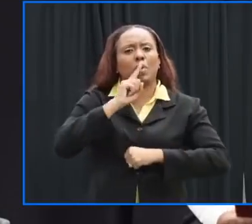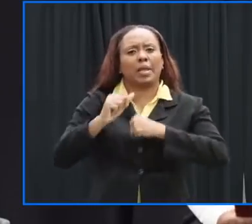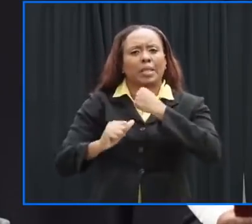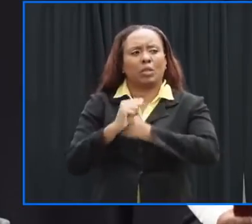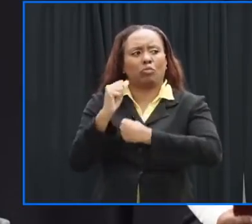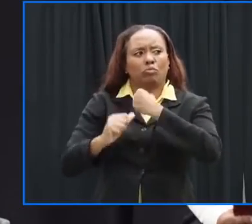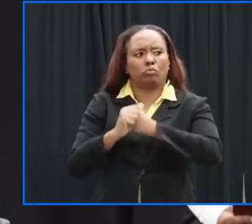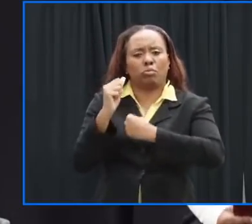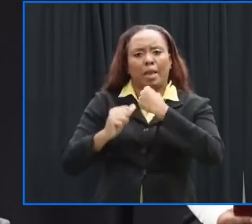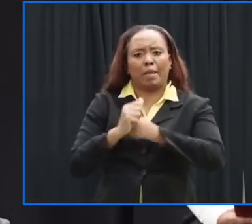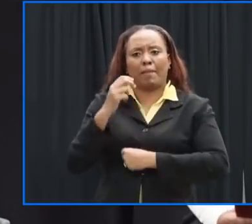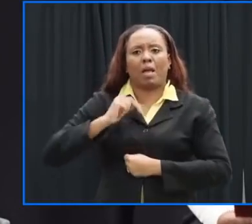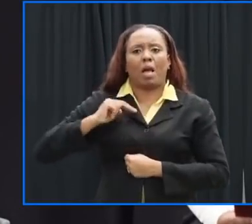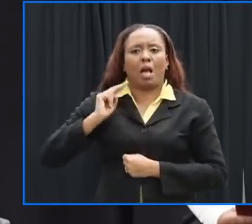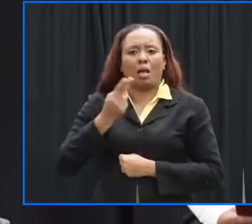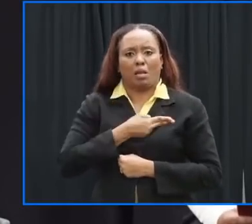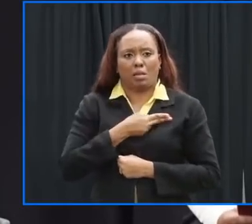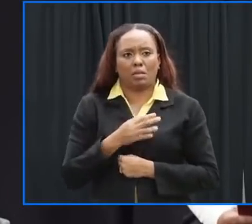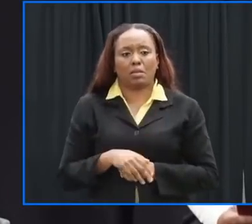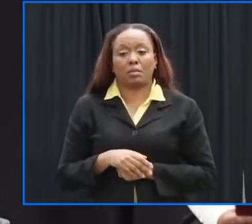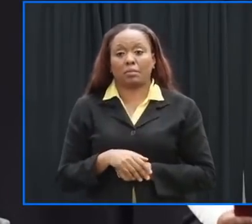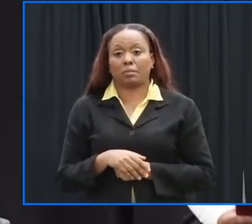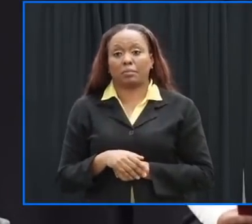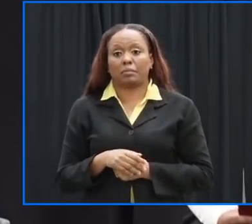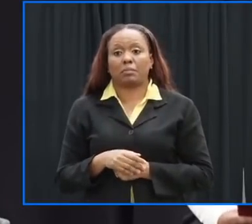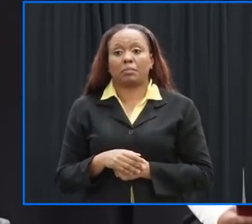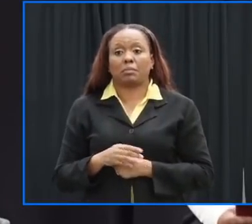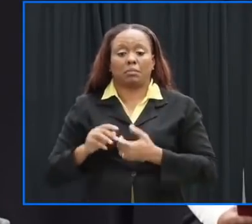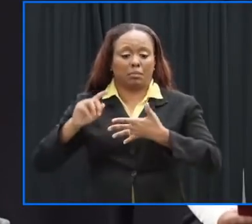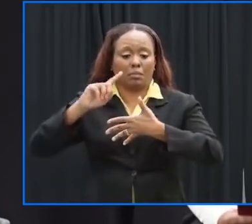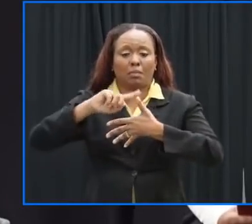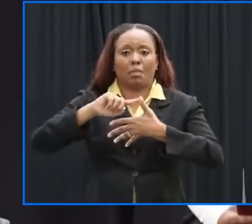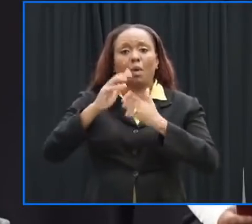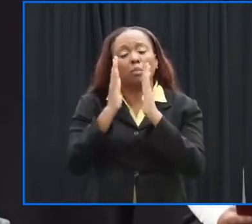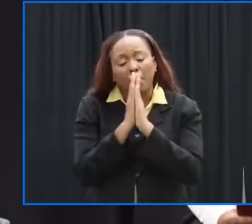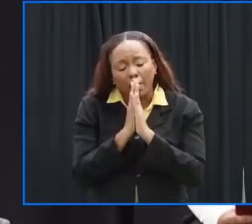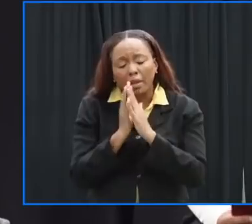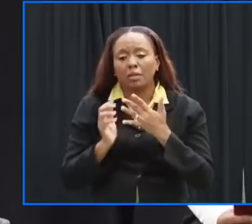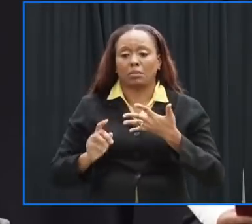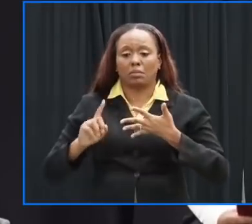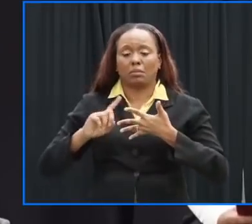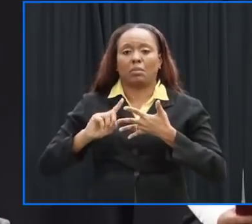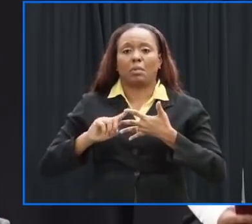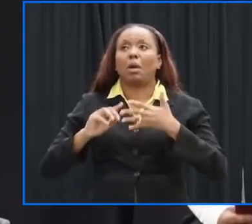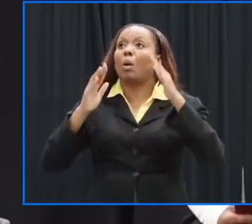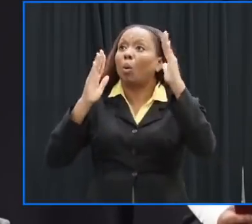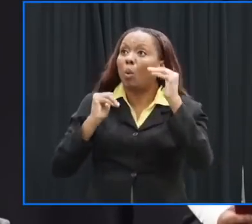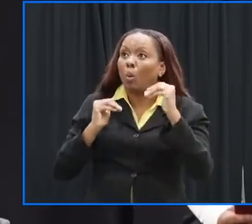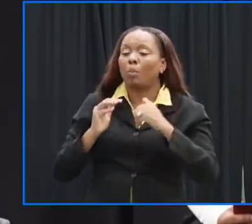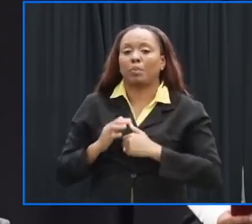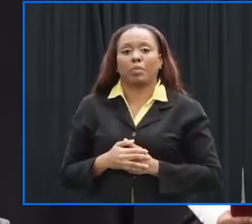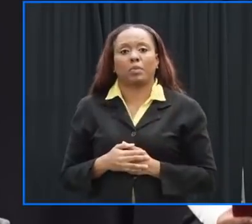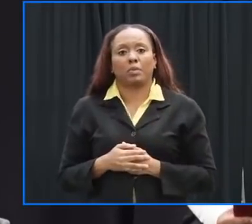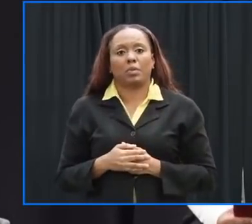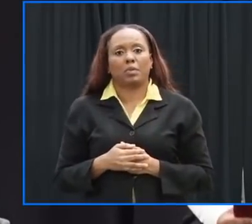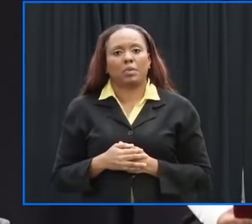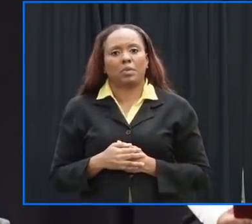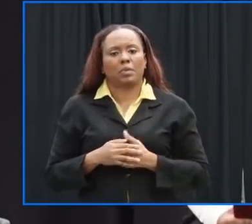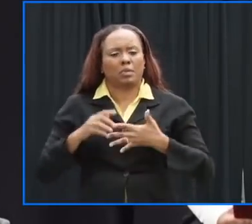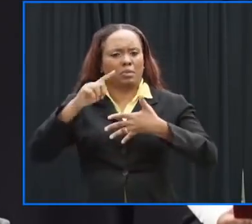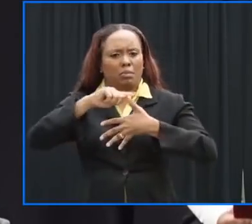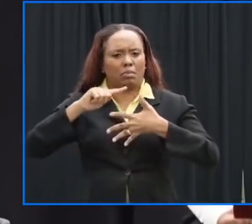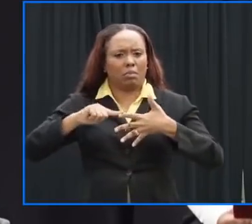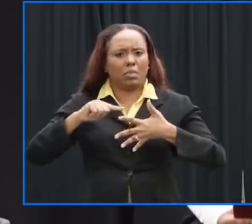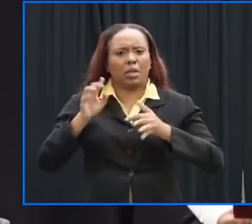we will pray we will do everything that is necessary and we will hope as well but hope and prayer at this